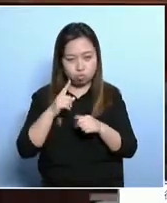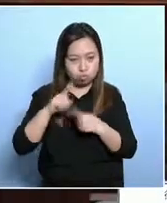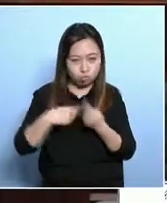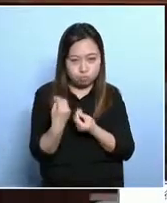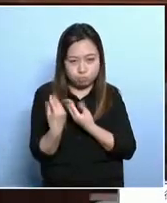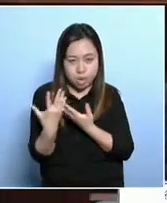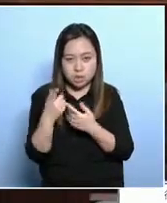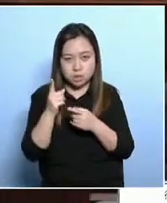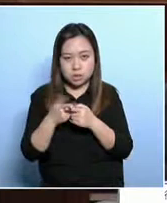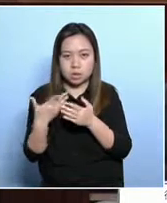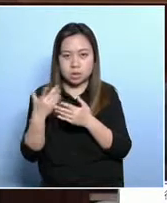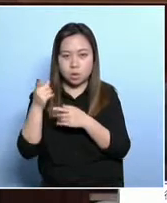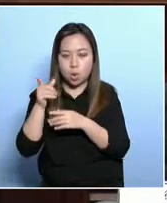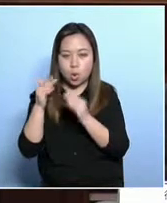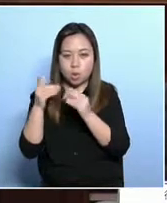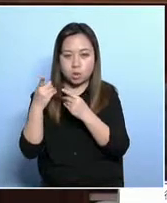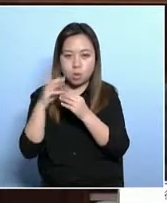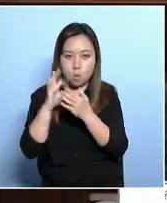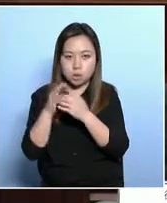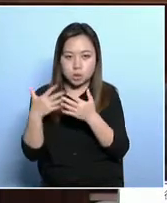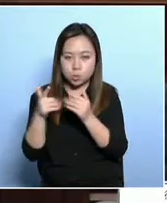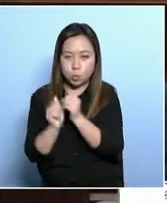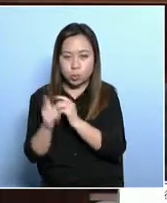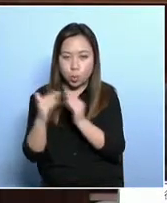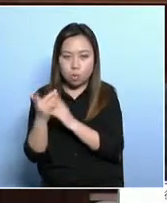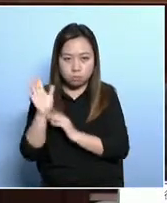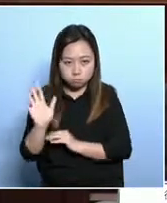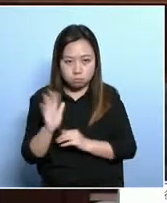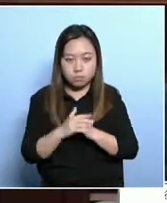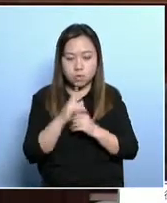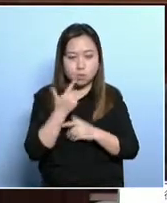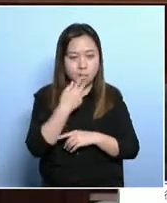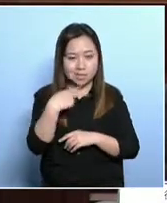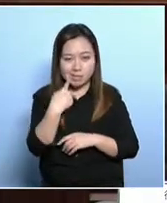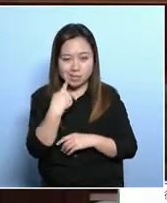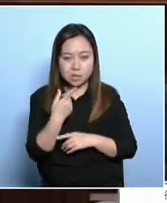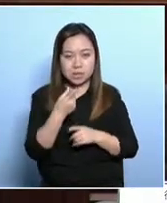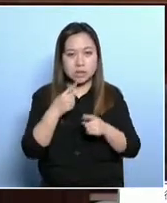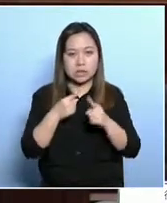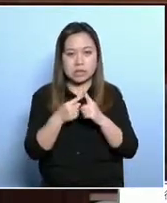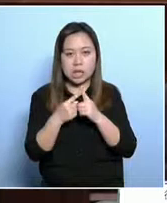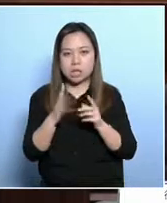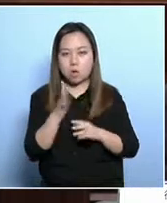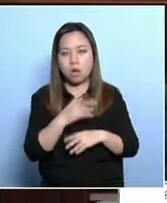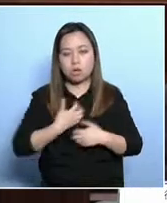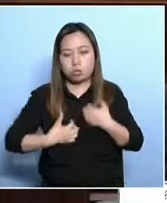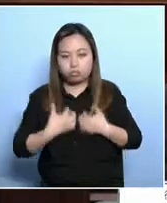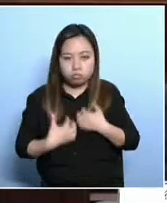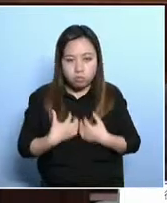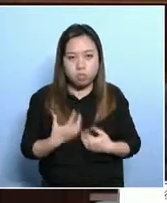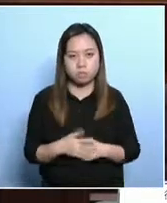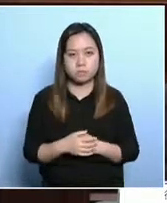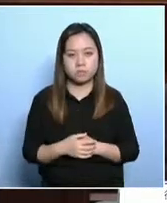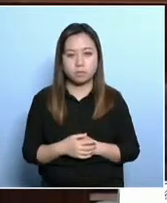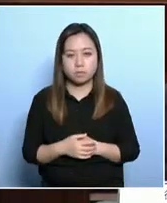I will refer to the matter to the Food and Health Bureau. Now, we have a shortage